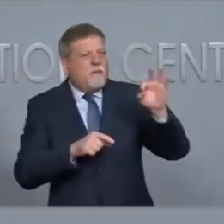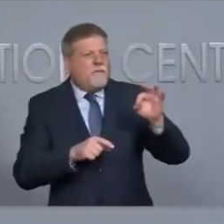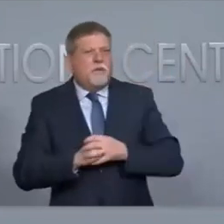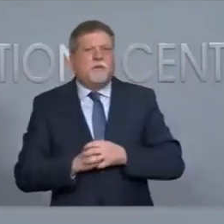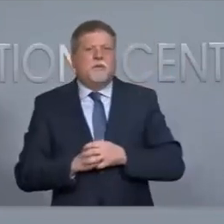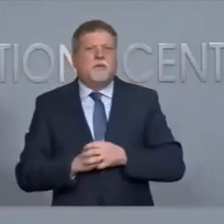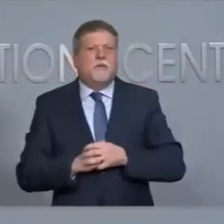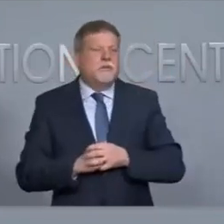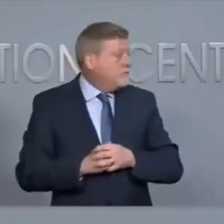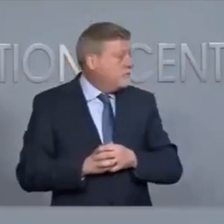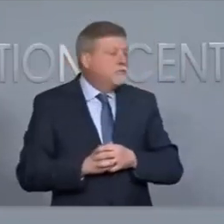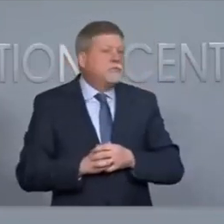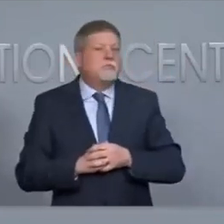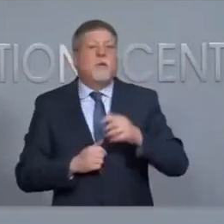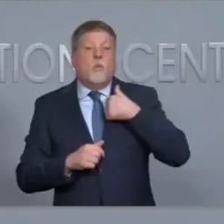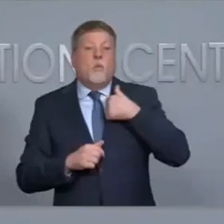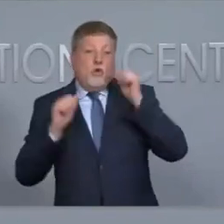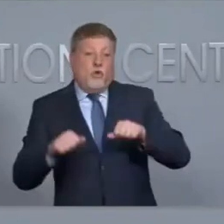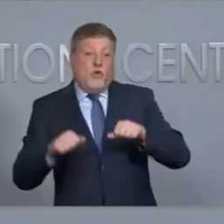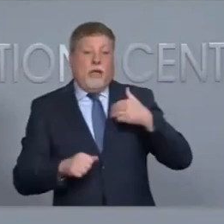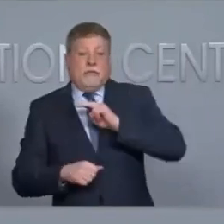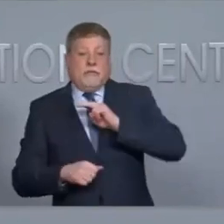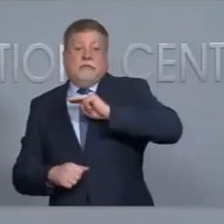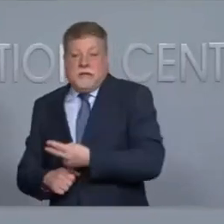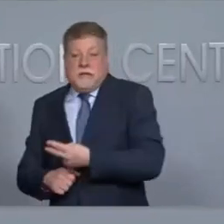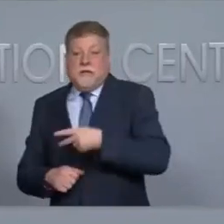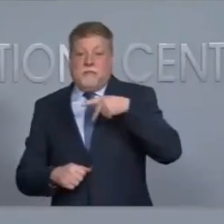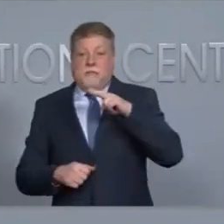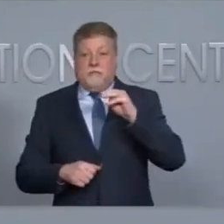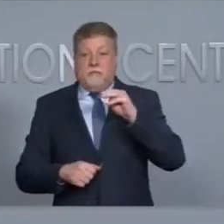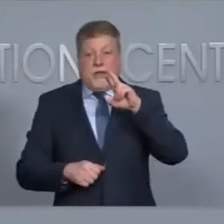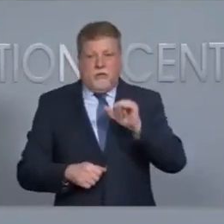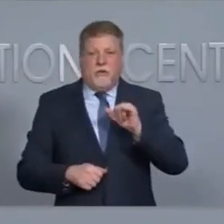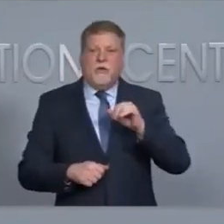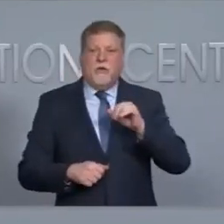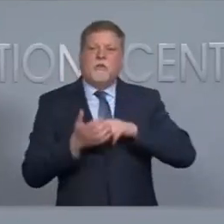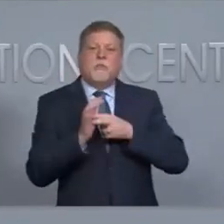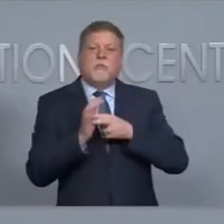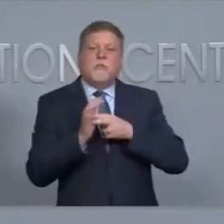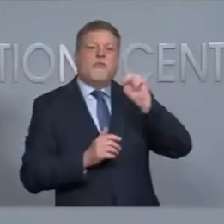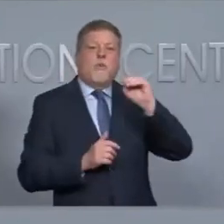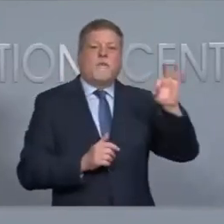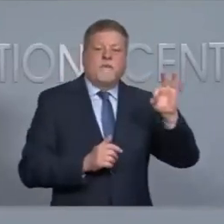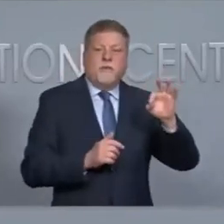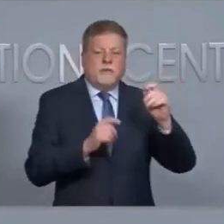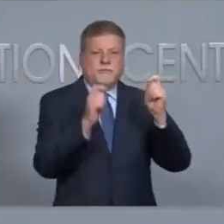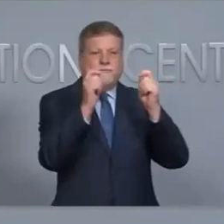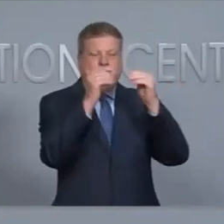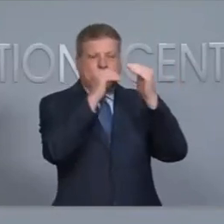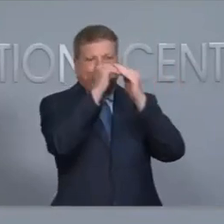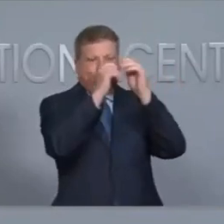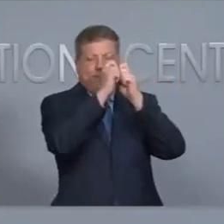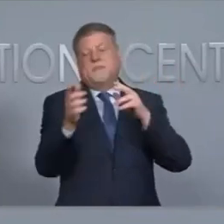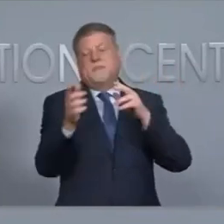system where we could have a second primary or a runoff to our primary elections and if a